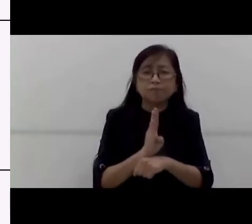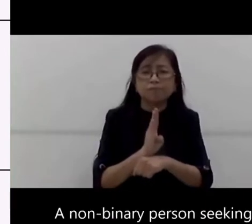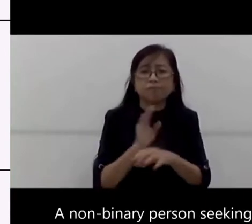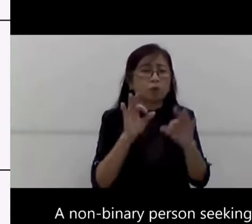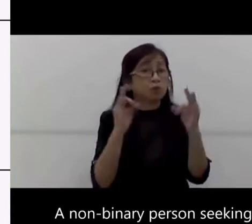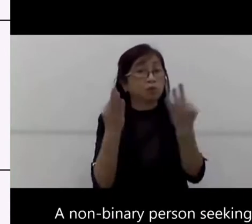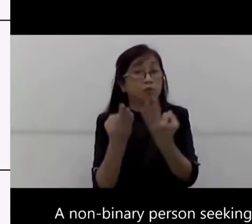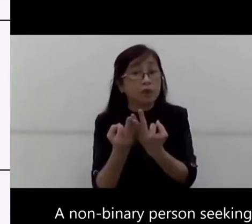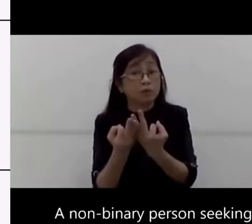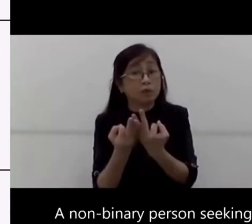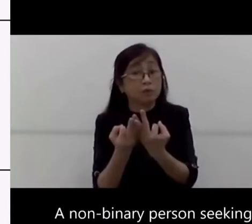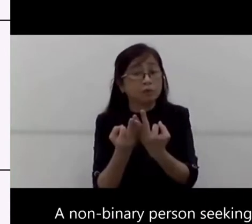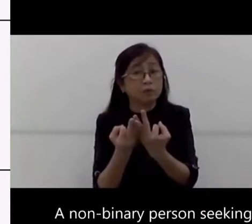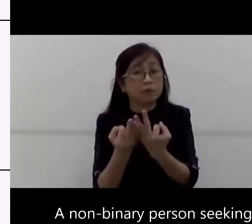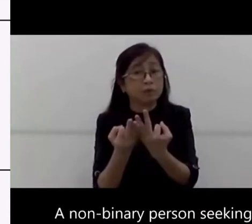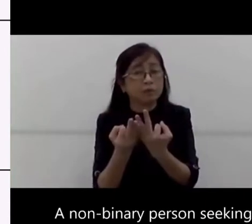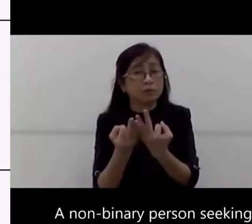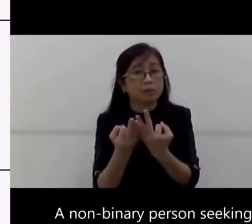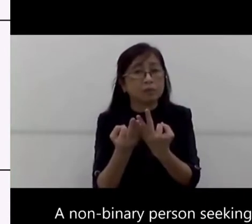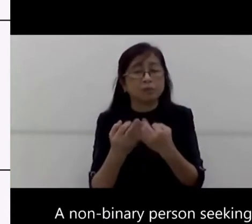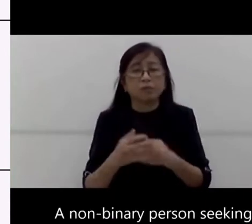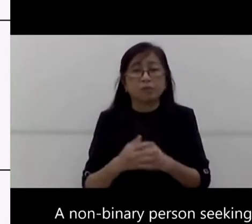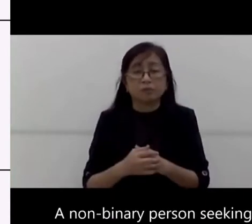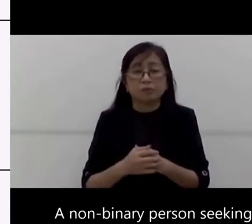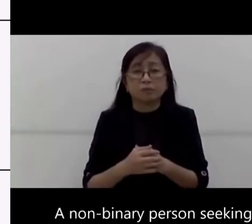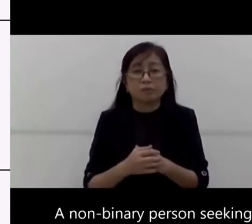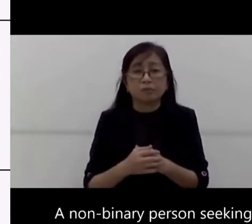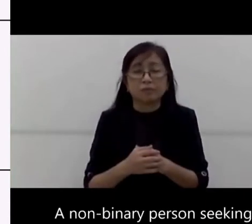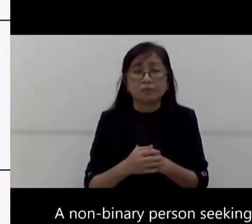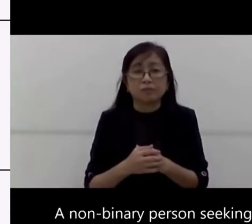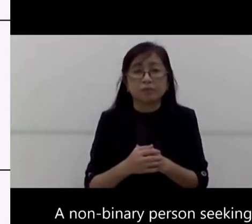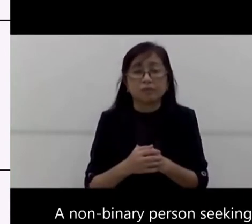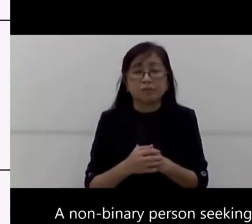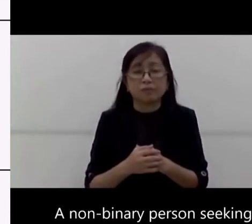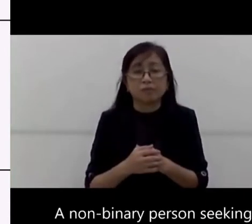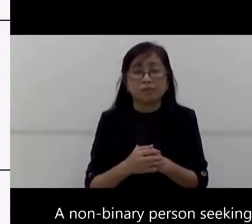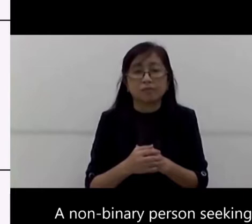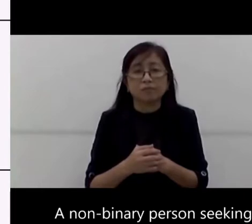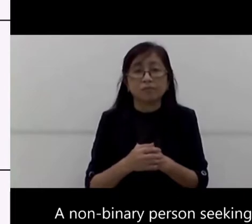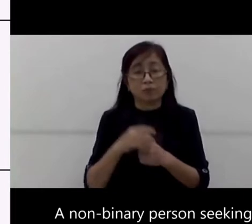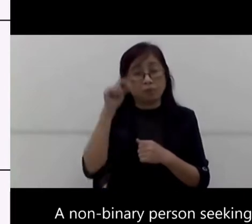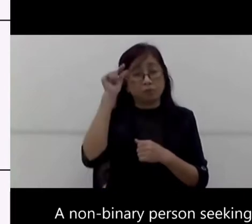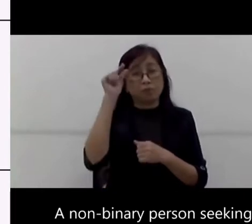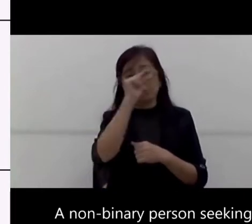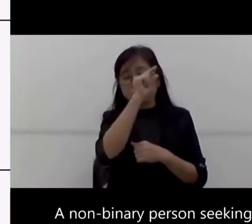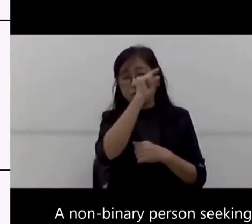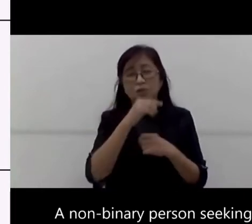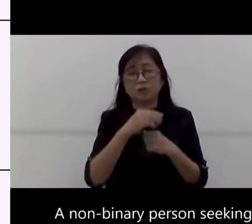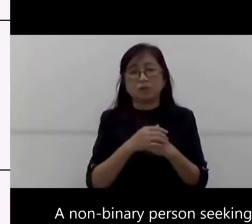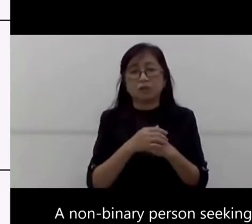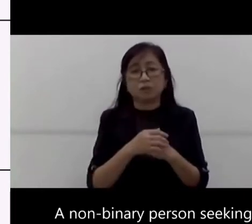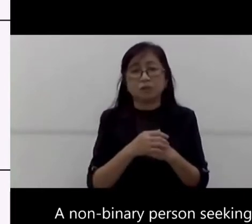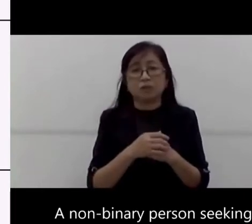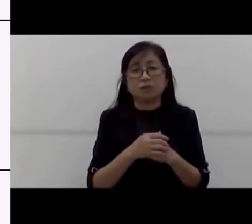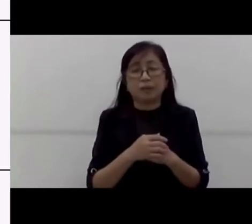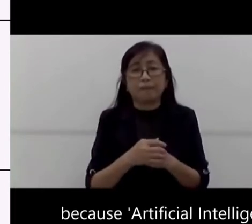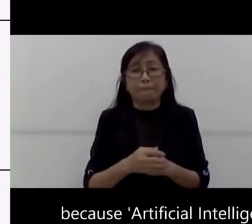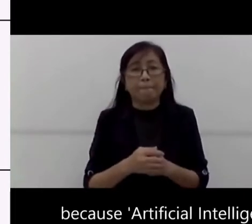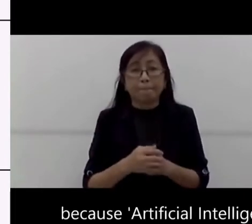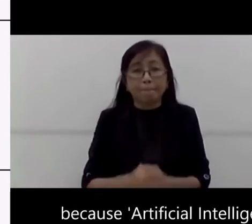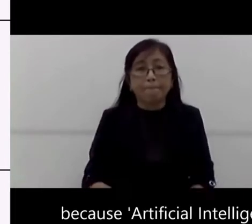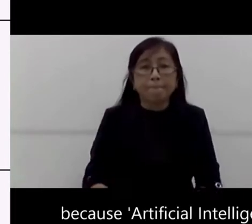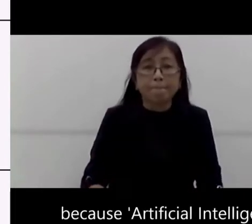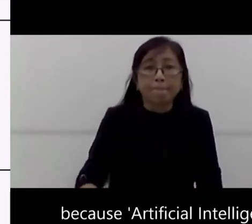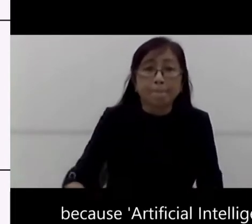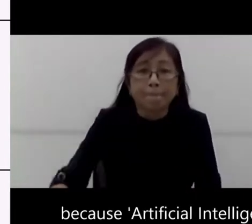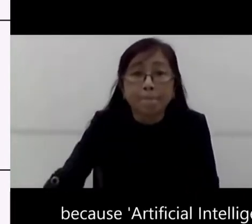a non-binary person seeking emancipation from a family that has misgendered them for years, is never going to be able to find a bank loan because